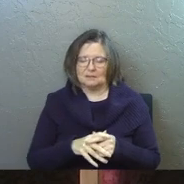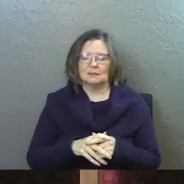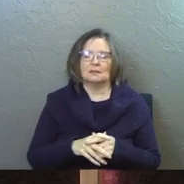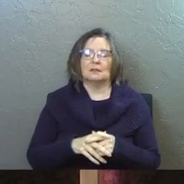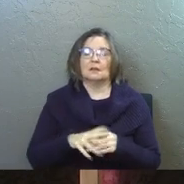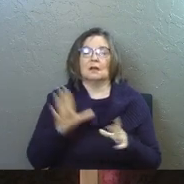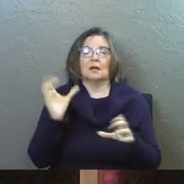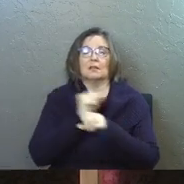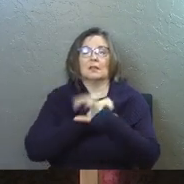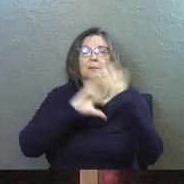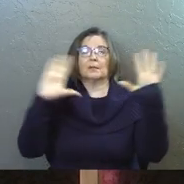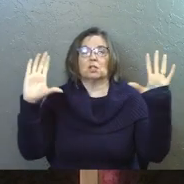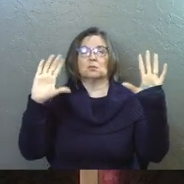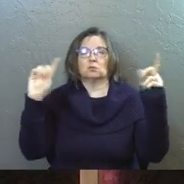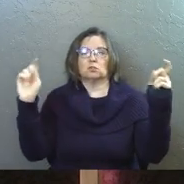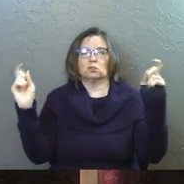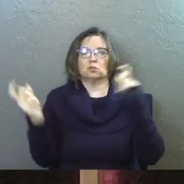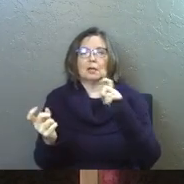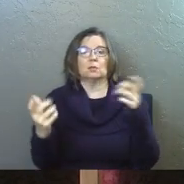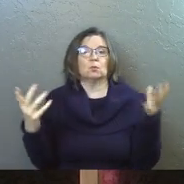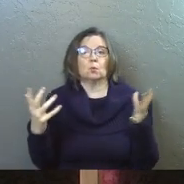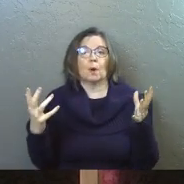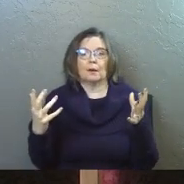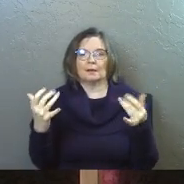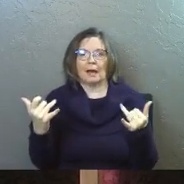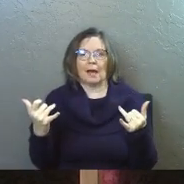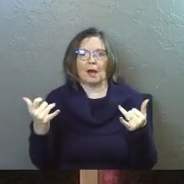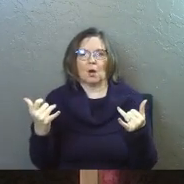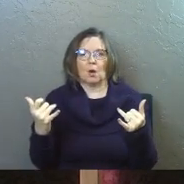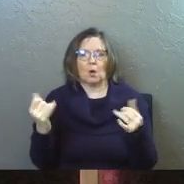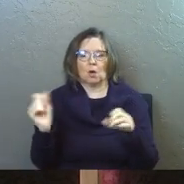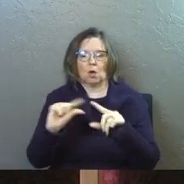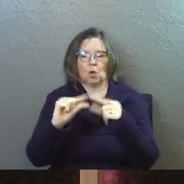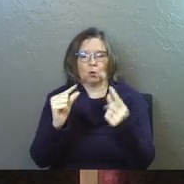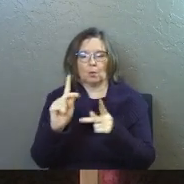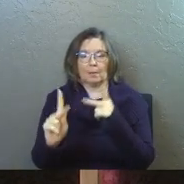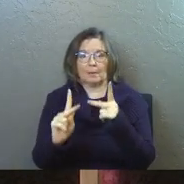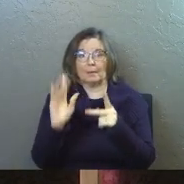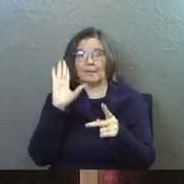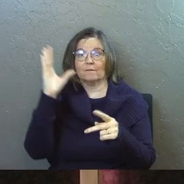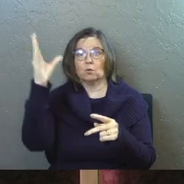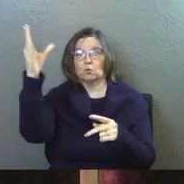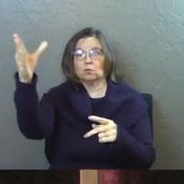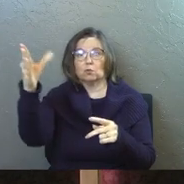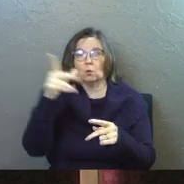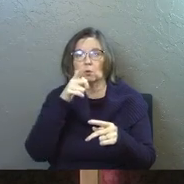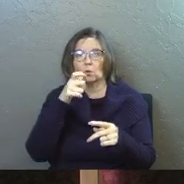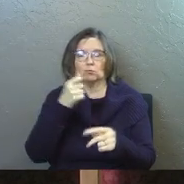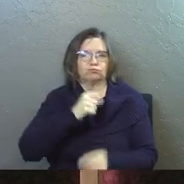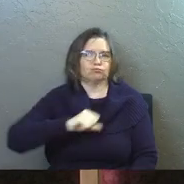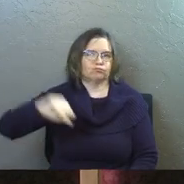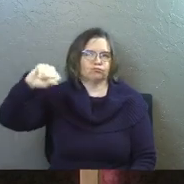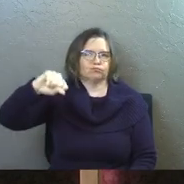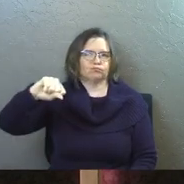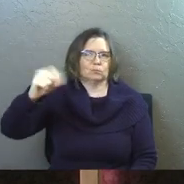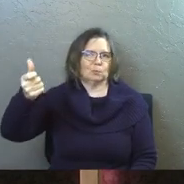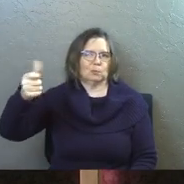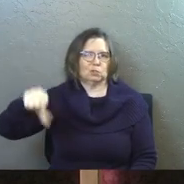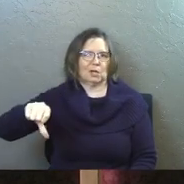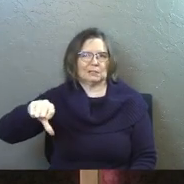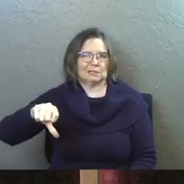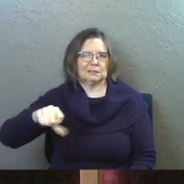The picture is about to change to a group of people who are in the future who rejected the Messiah.